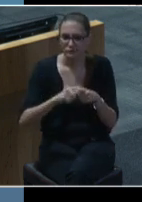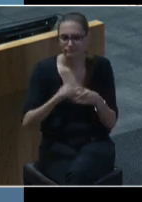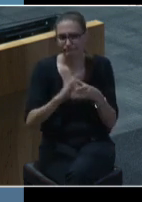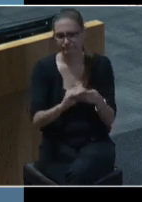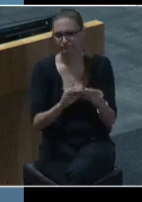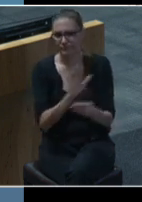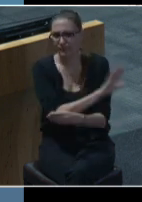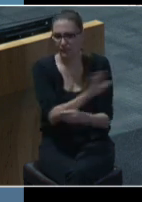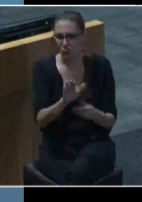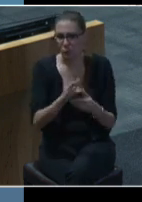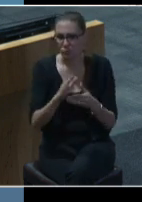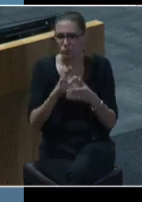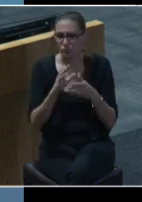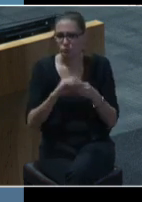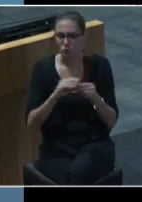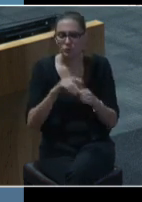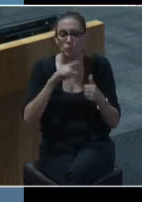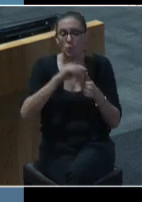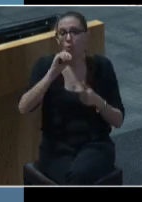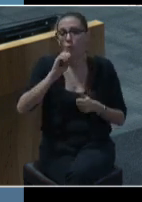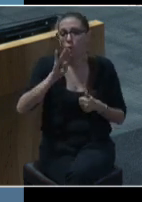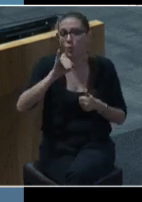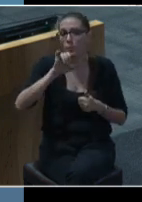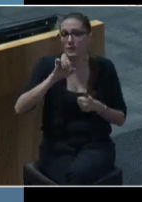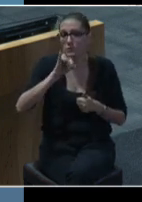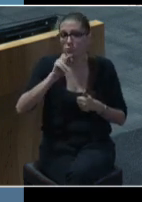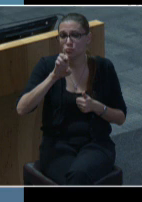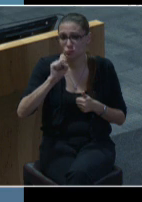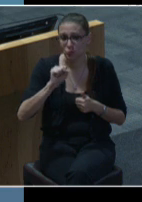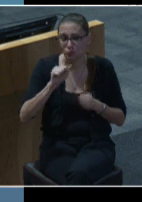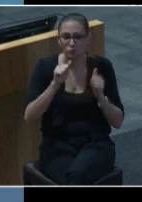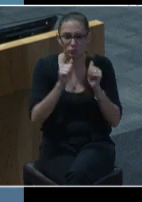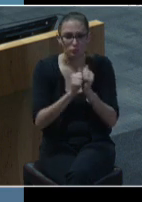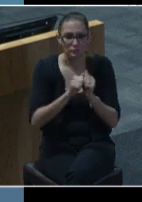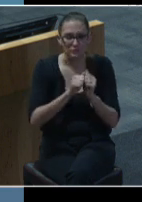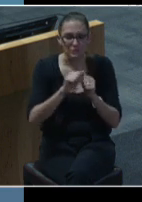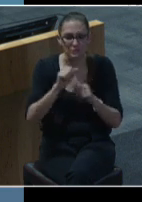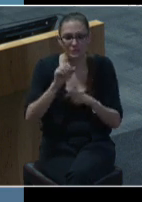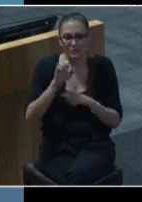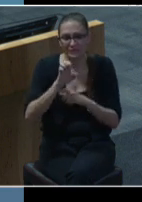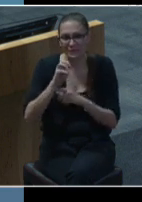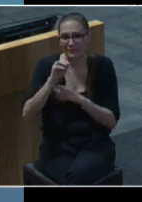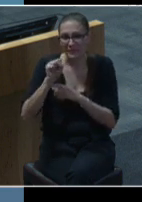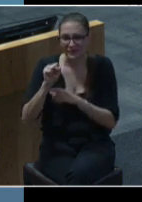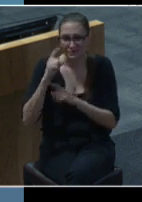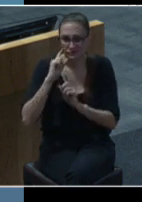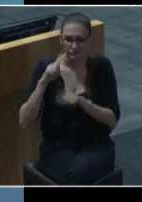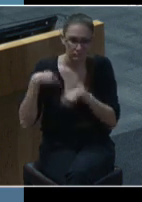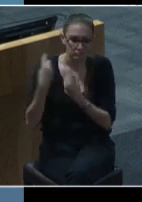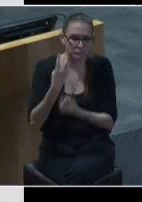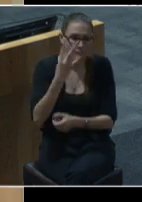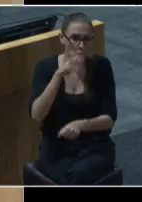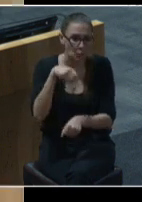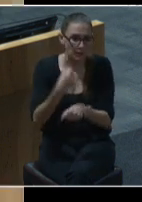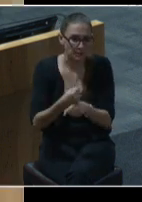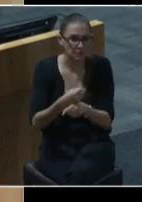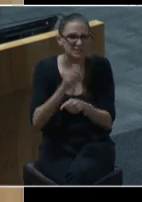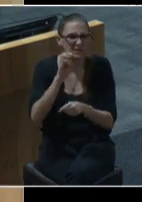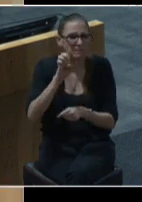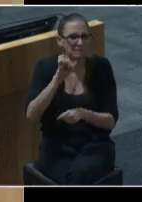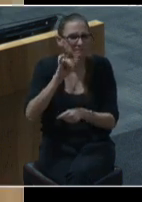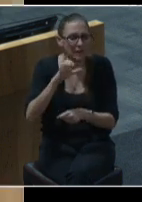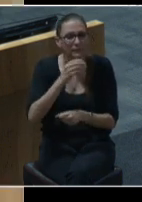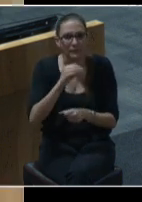introduce them uh ob jones has been a medic with austin travis county emergency medical services for the last four years and has been with the